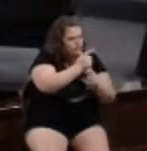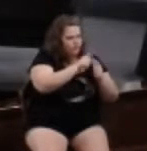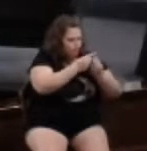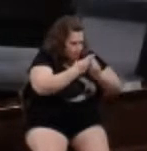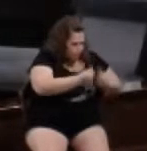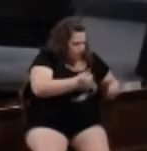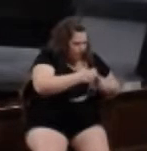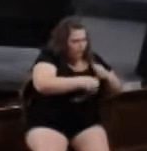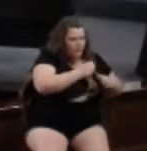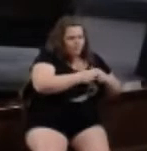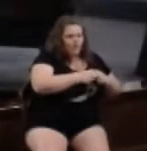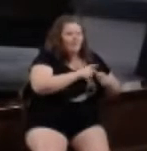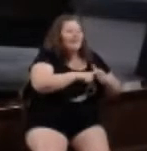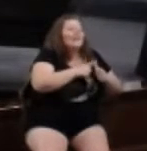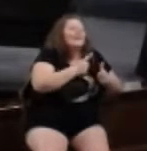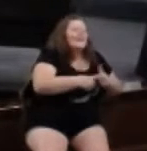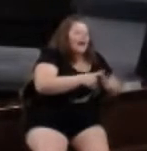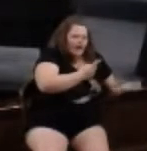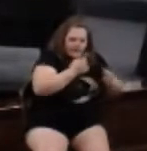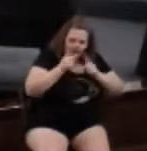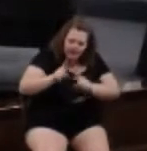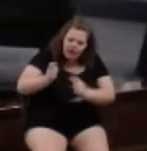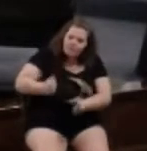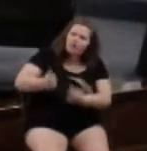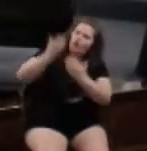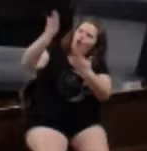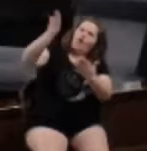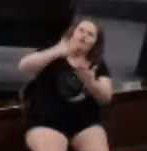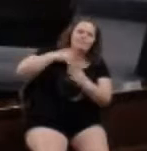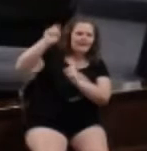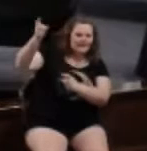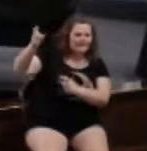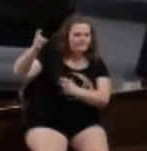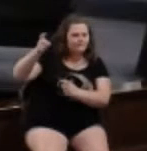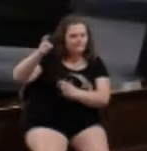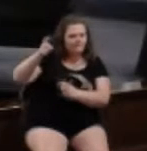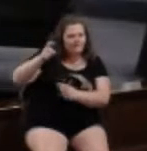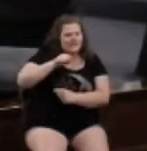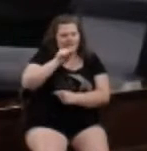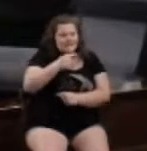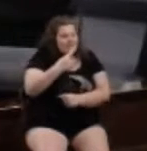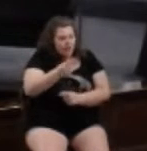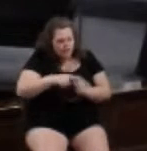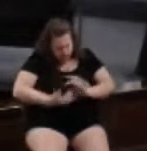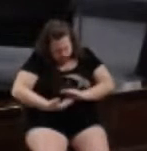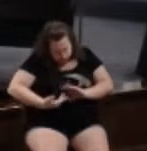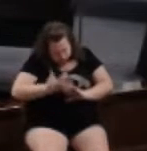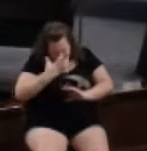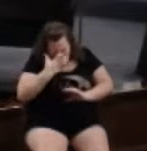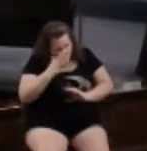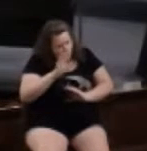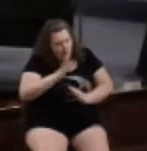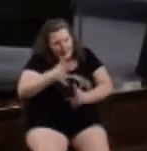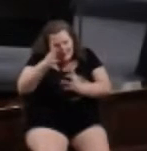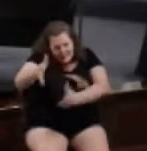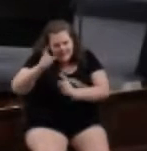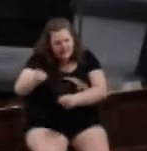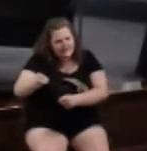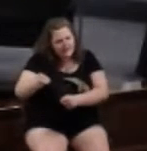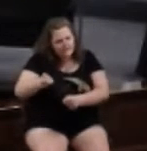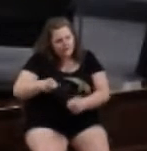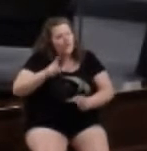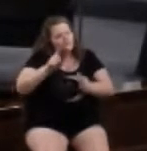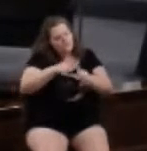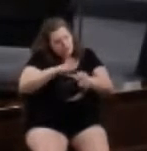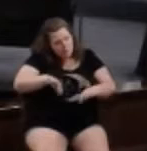and then come and offer your gift. He does not tell you to stew and be mad. He says, leave your gift and be reconciled